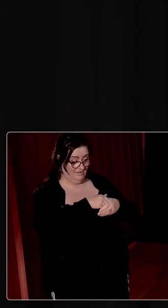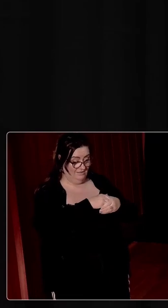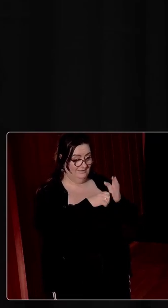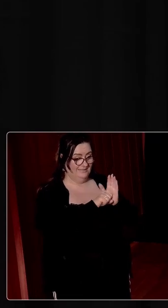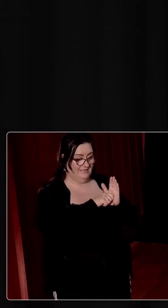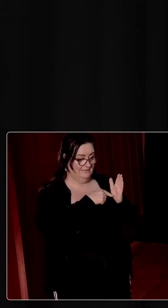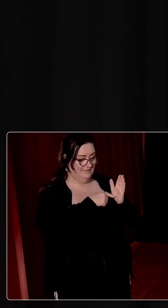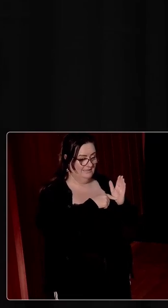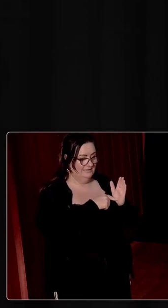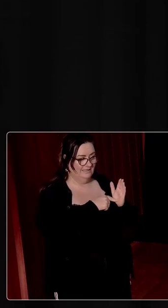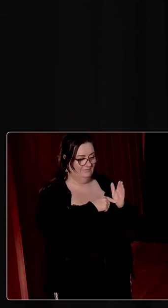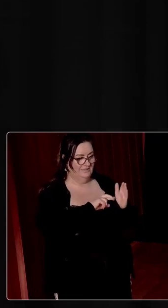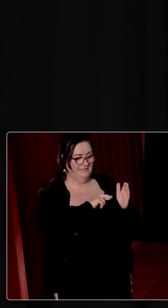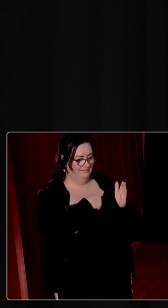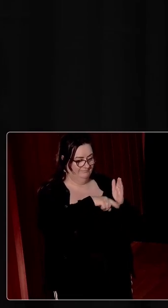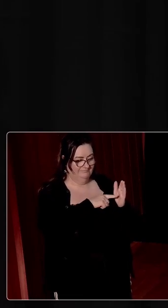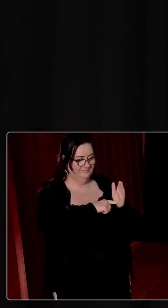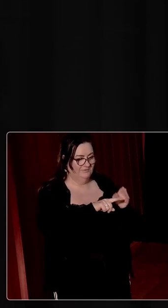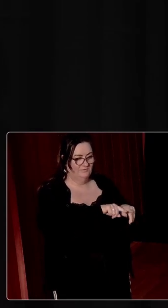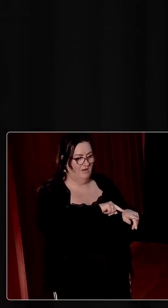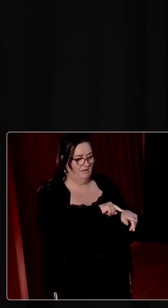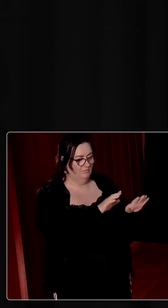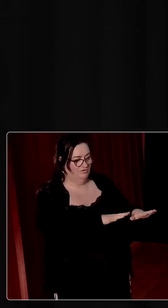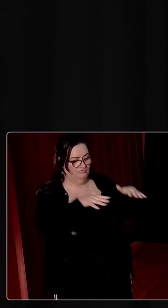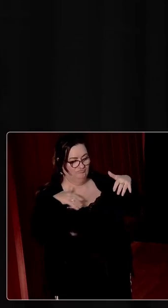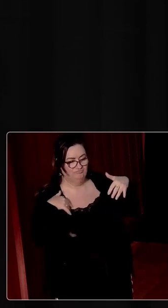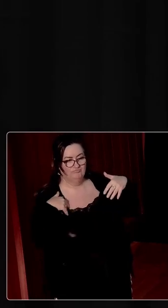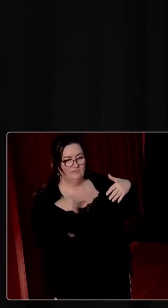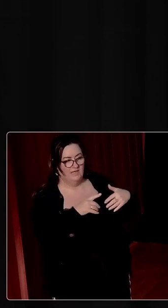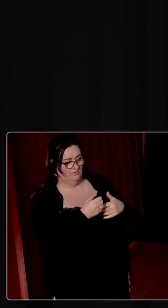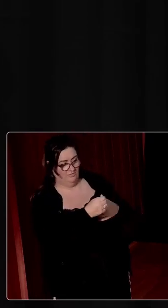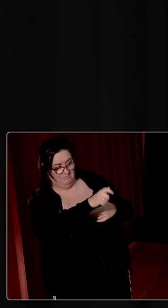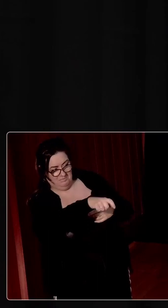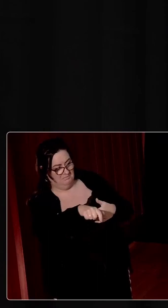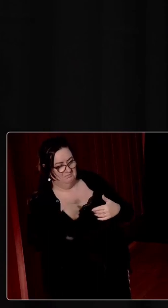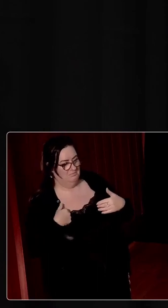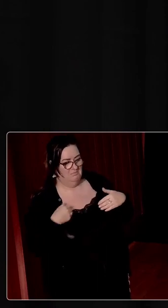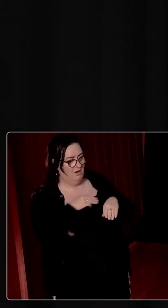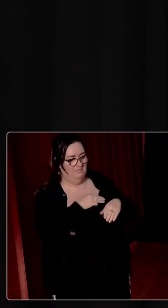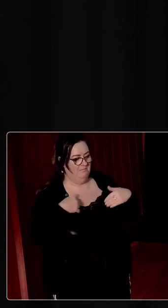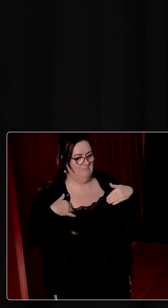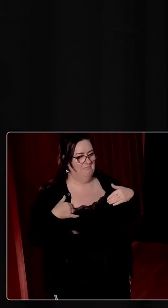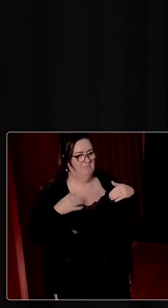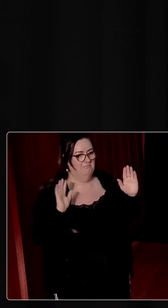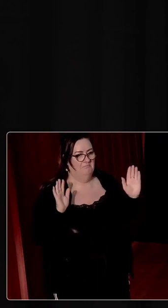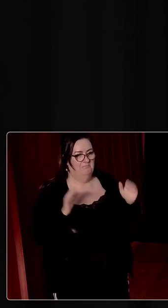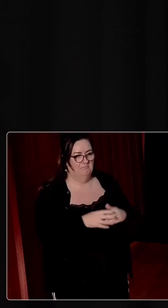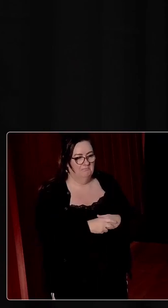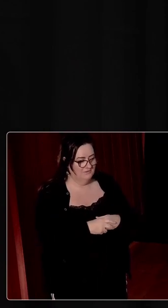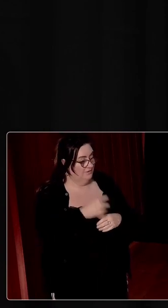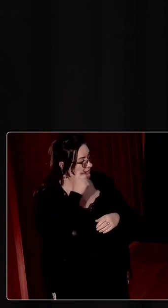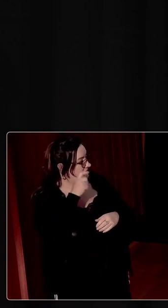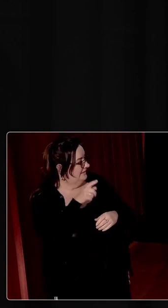goes back to the fact that for too long, the state, it was hands off and that was somebody else's problem. So I think, I